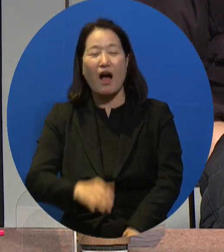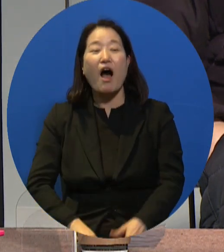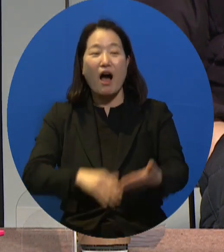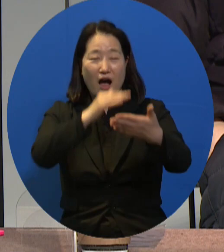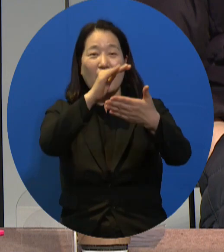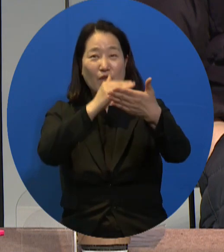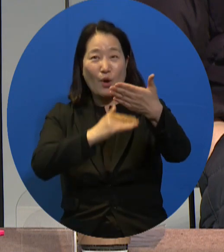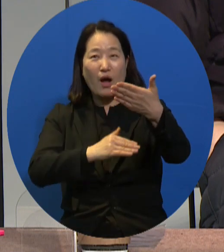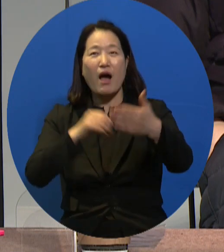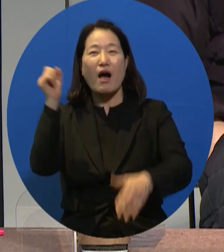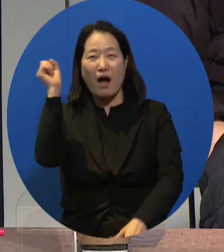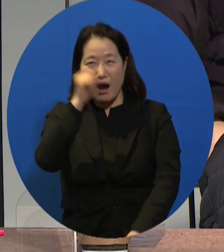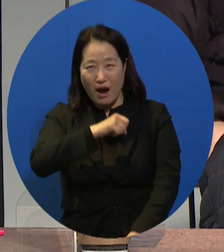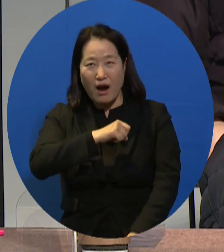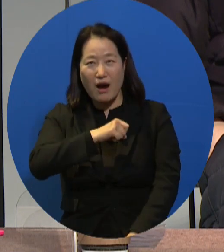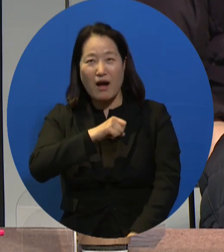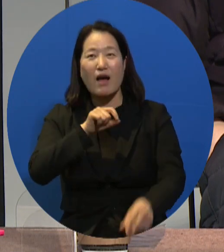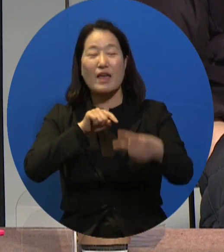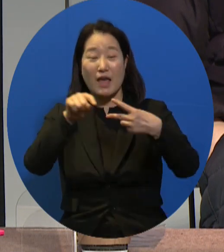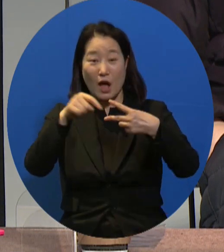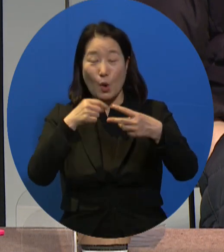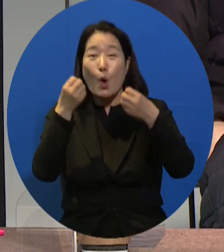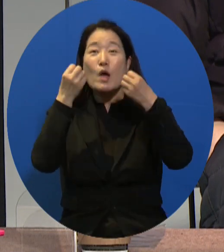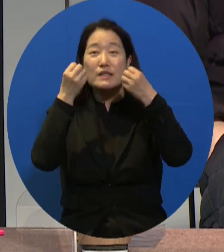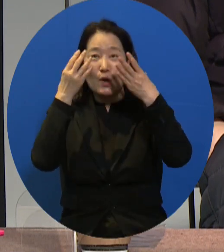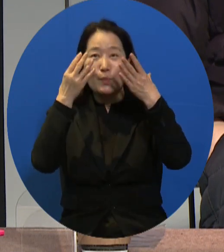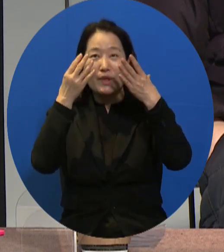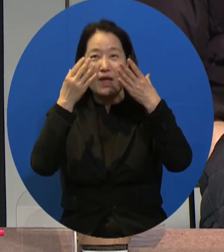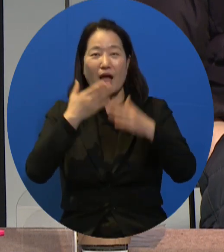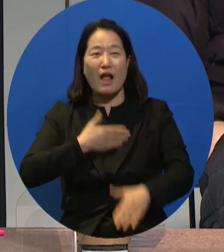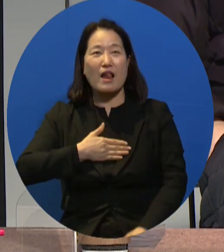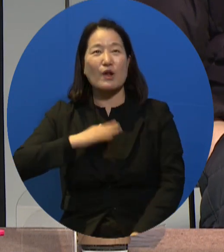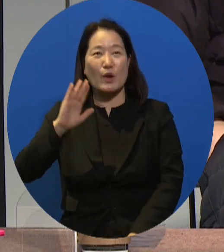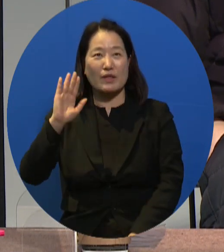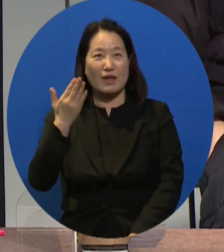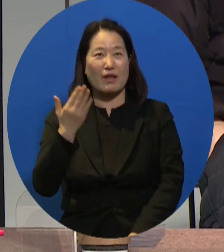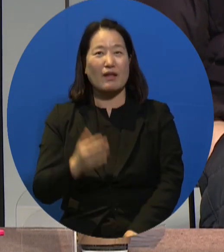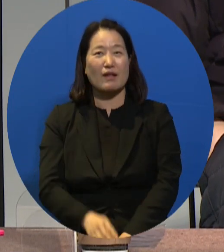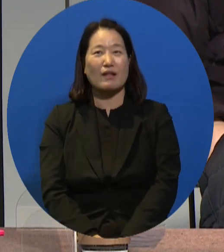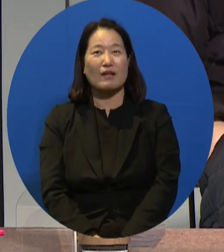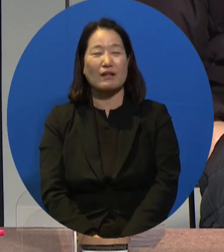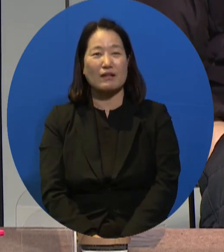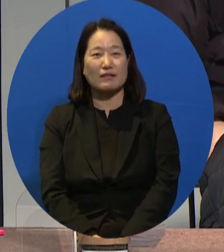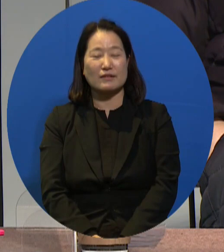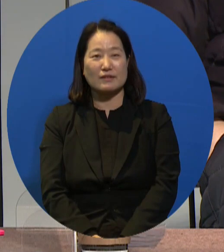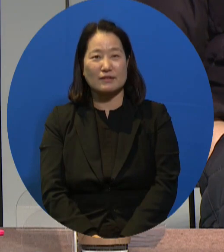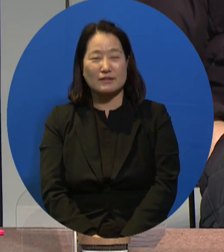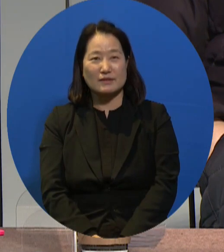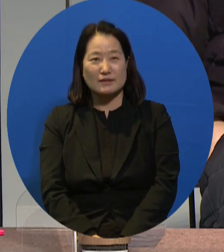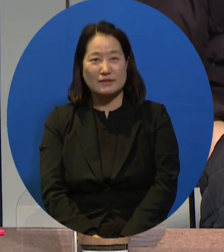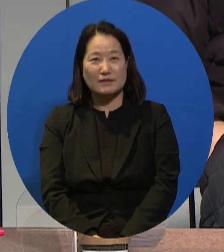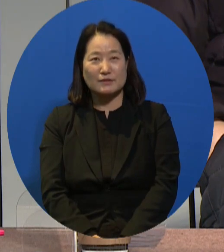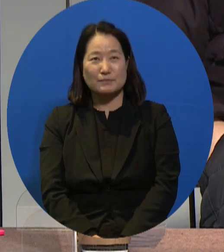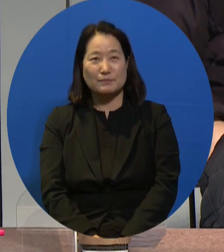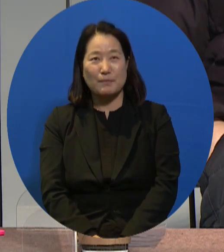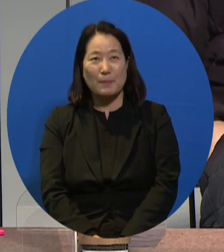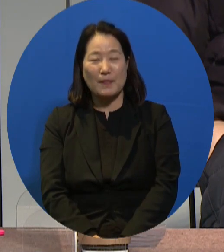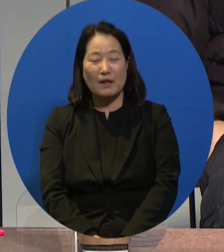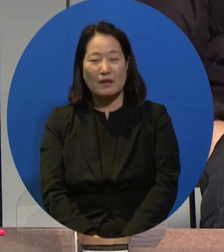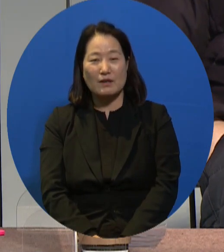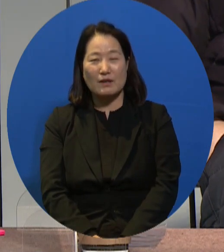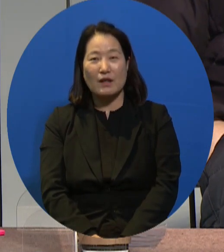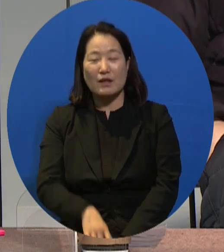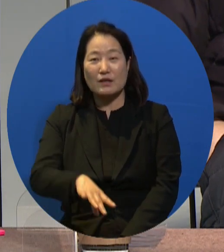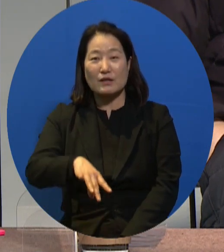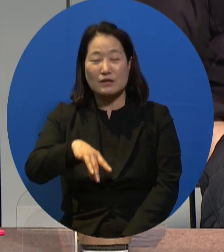Dr. Zhu and I learned quite a lot from her presentation as well. In the beginning of